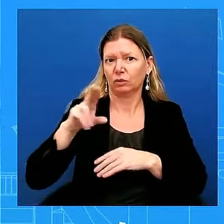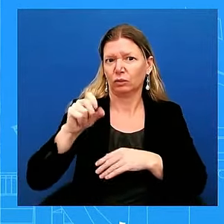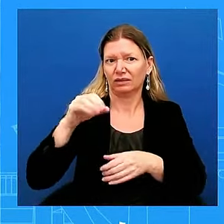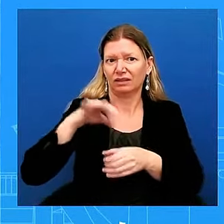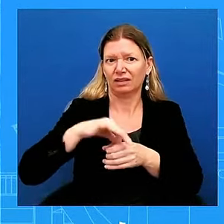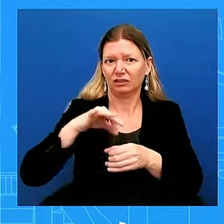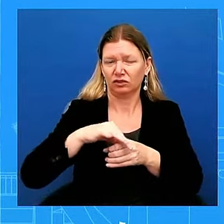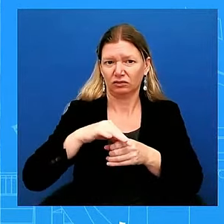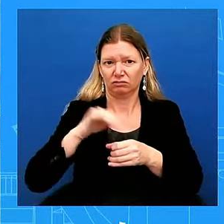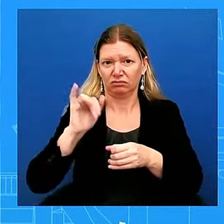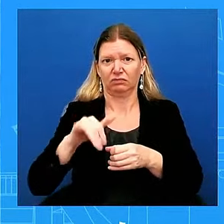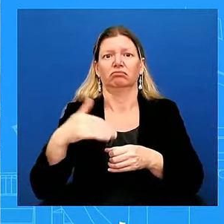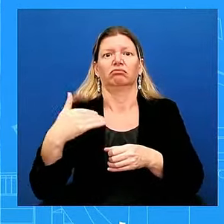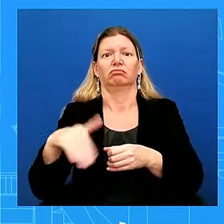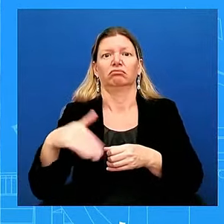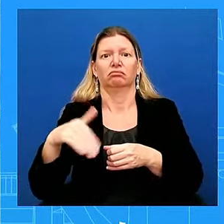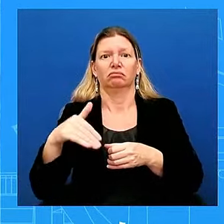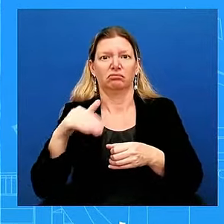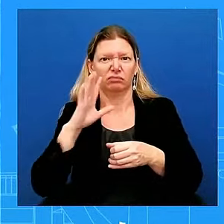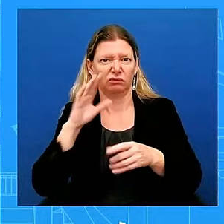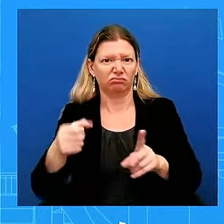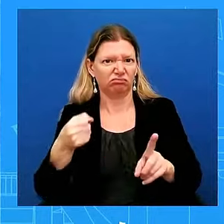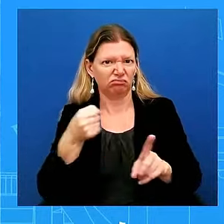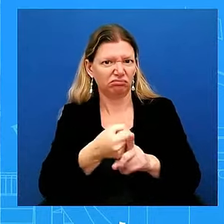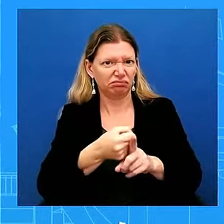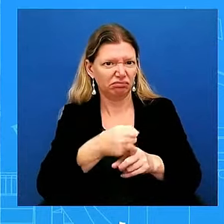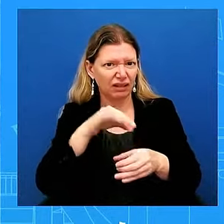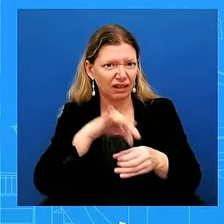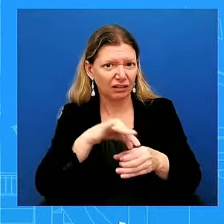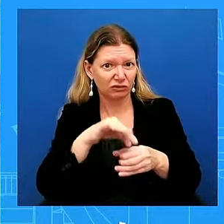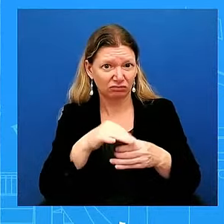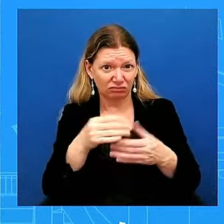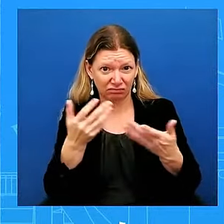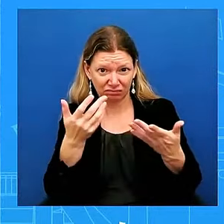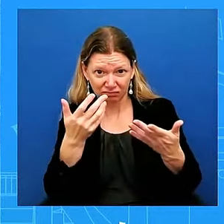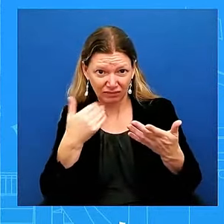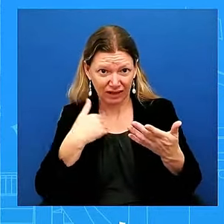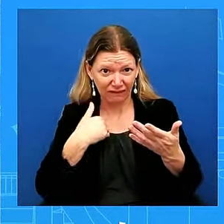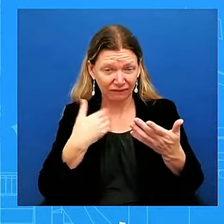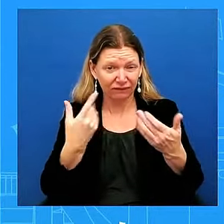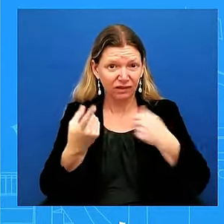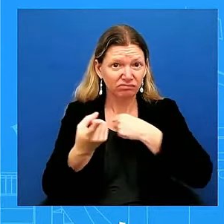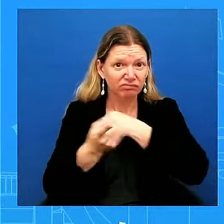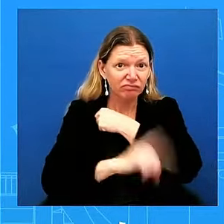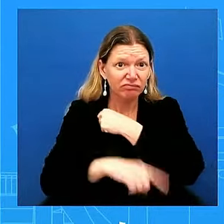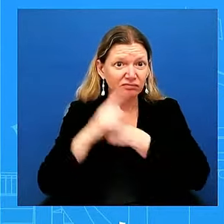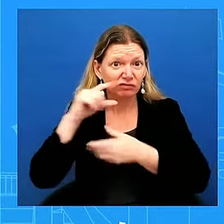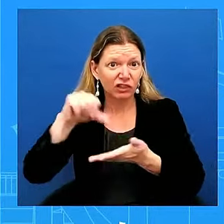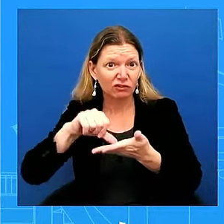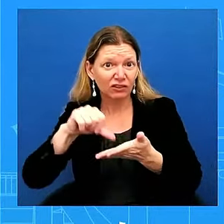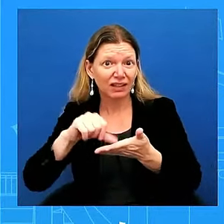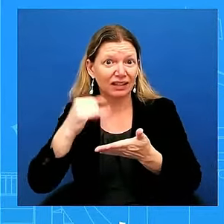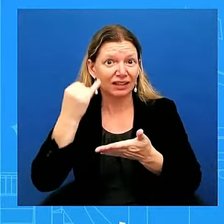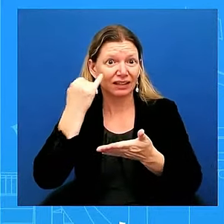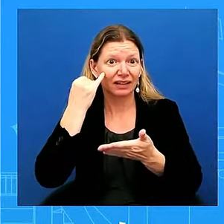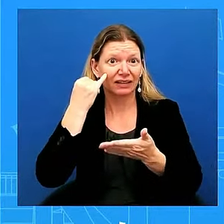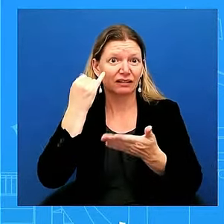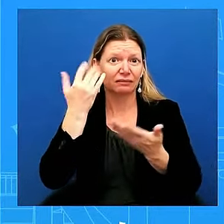consequences for Iran in terms of limiting their revenue going after their oil exports? Ms. So, look, you heard